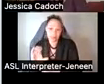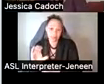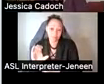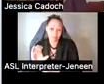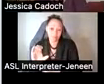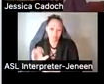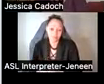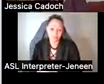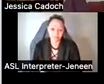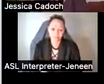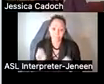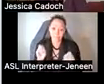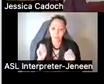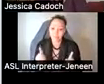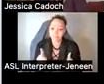Okay.